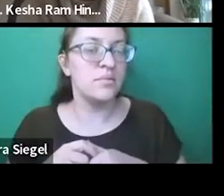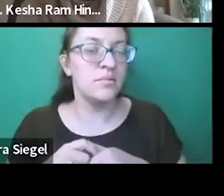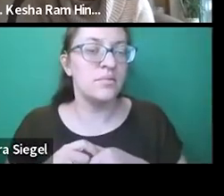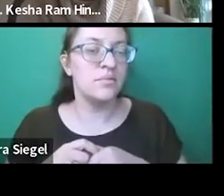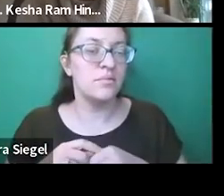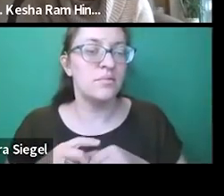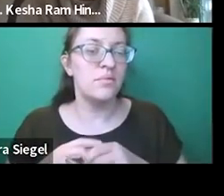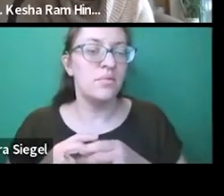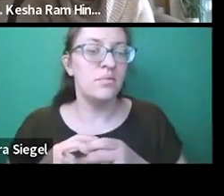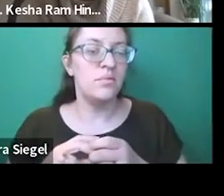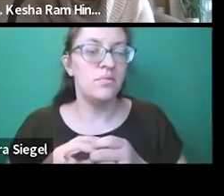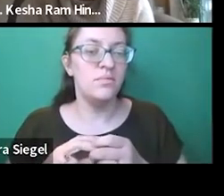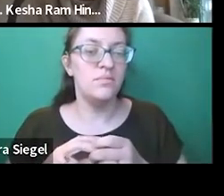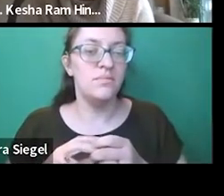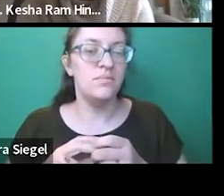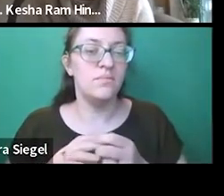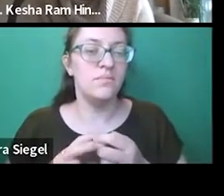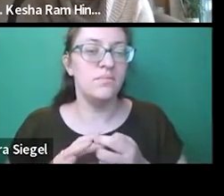state of Vermont who have hearing loss.